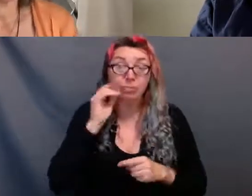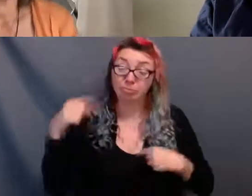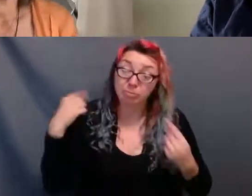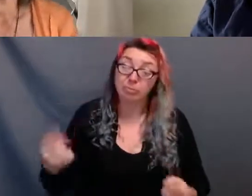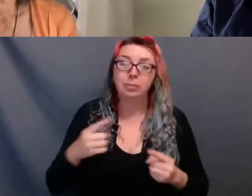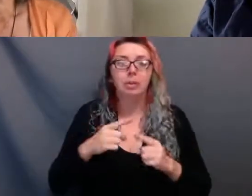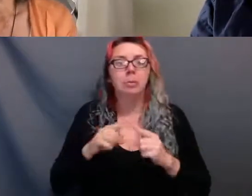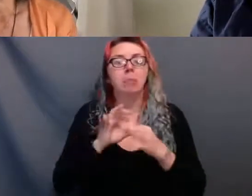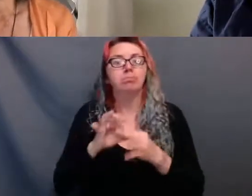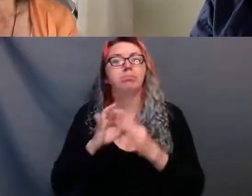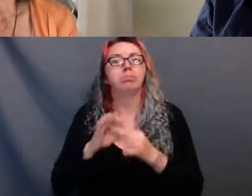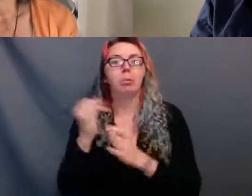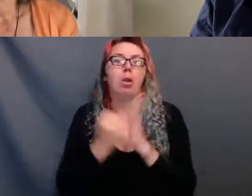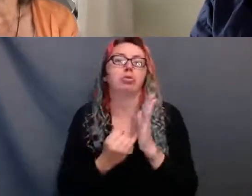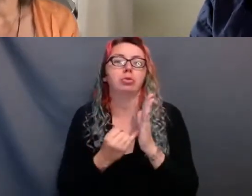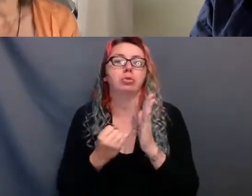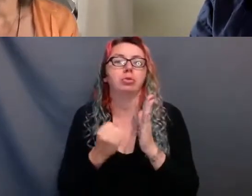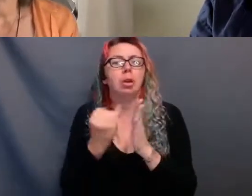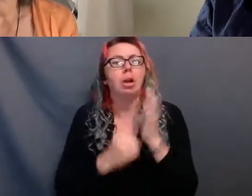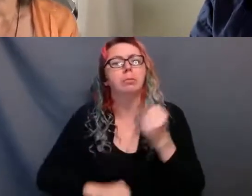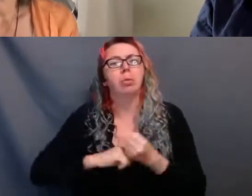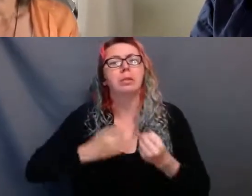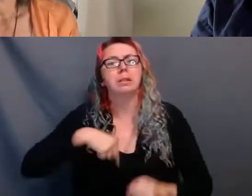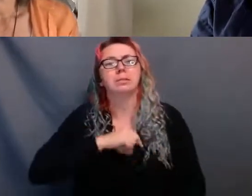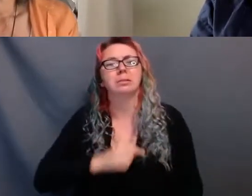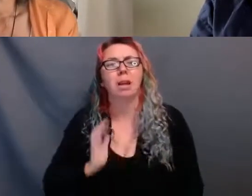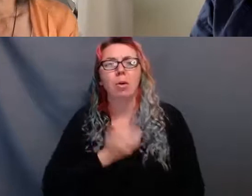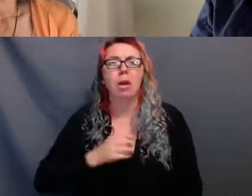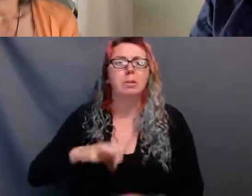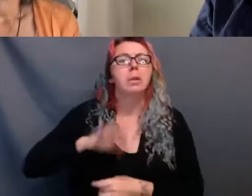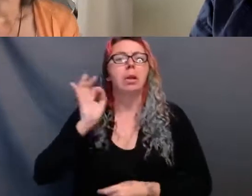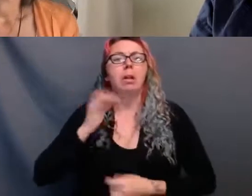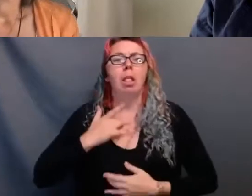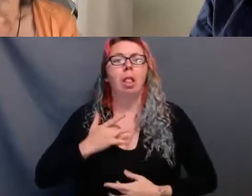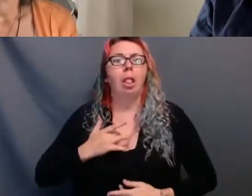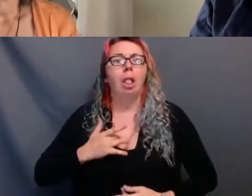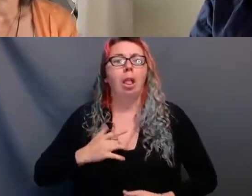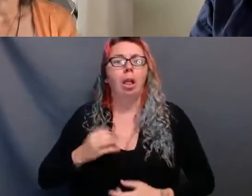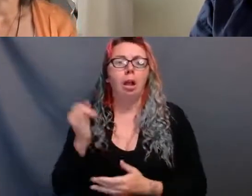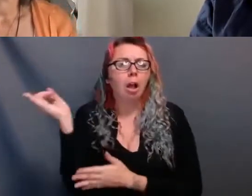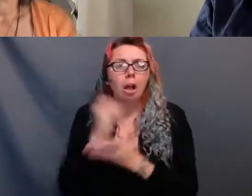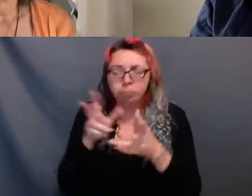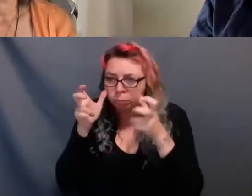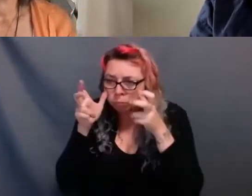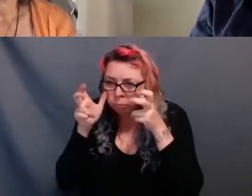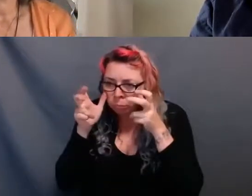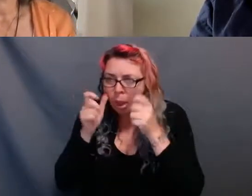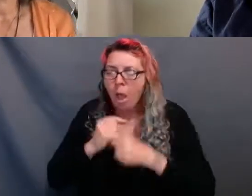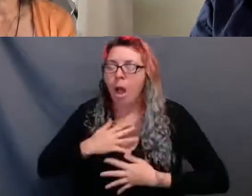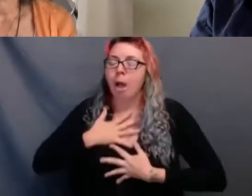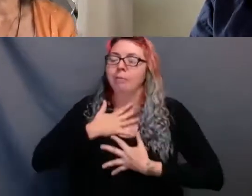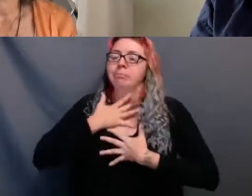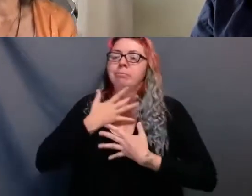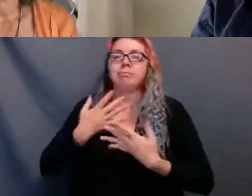hold our hands, to inspire our spirits, while we wait out this viral storm raging